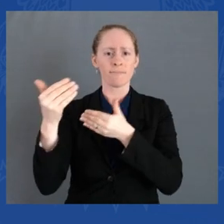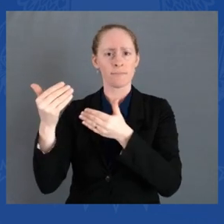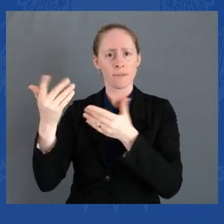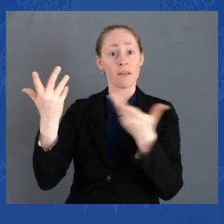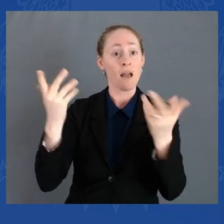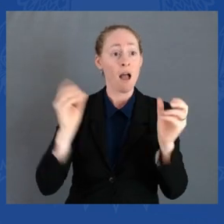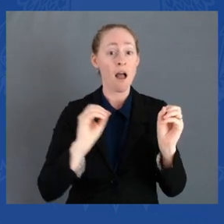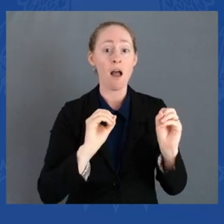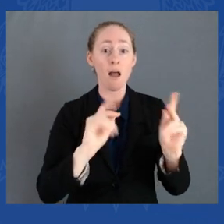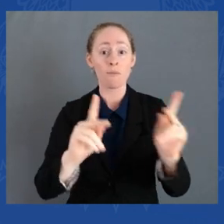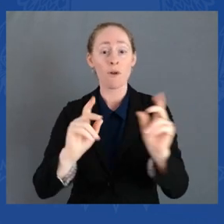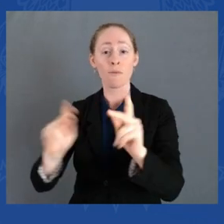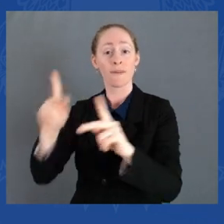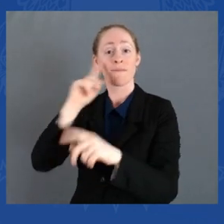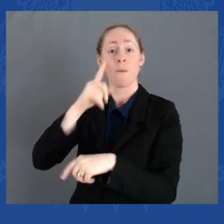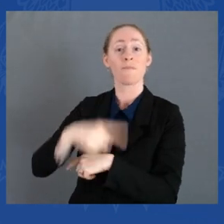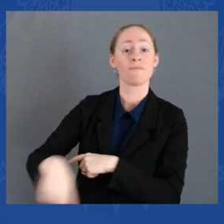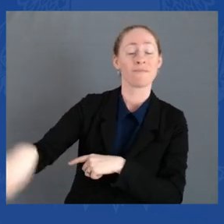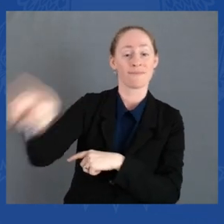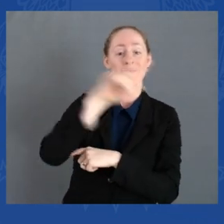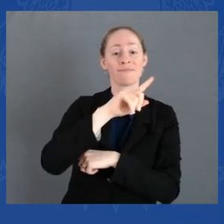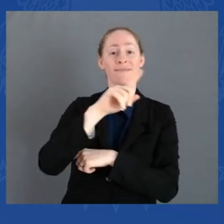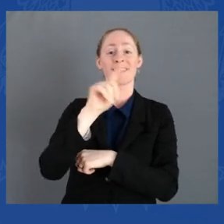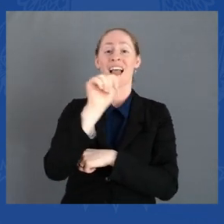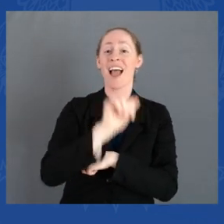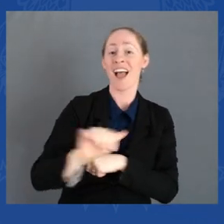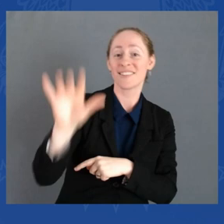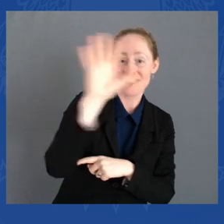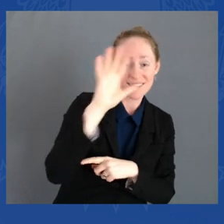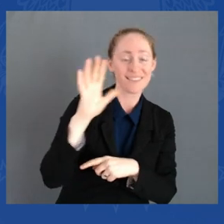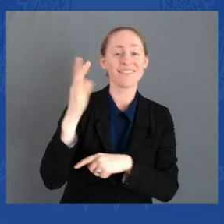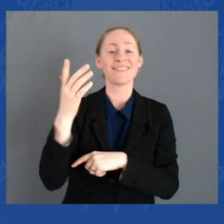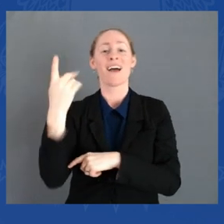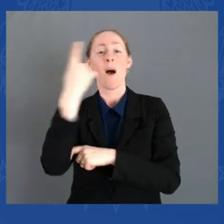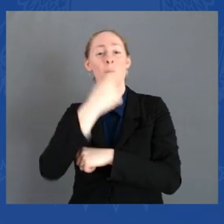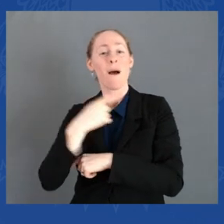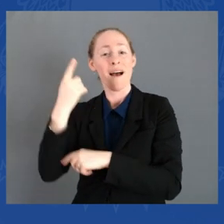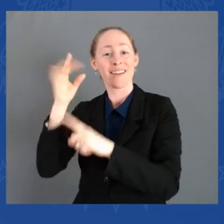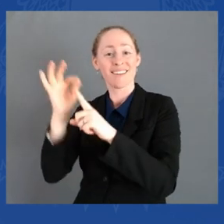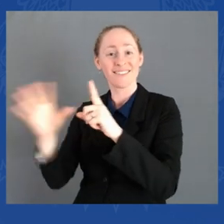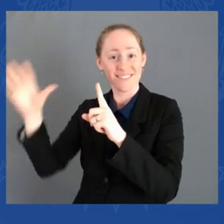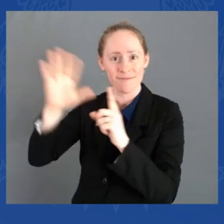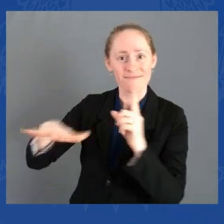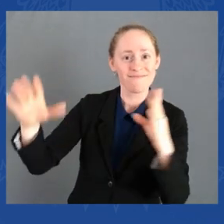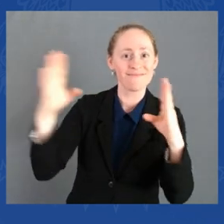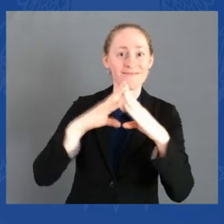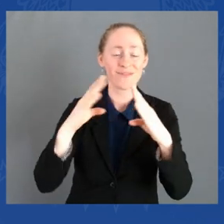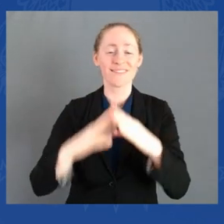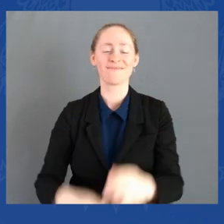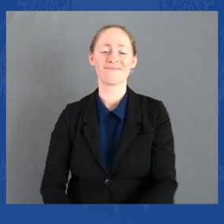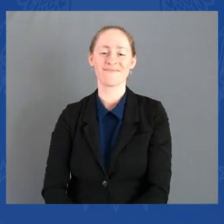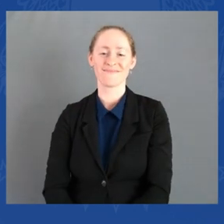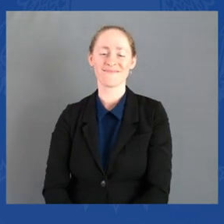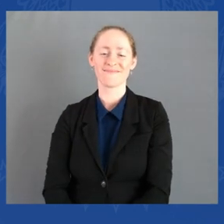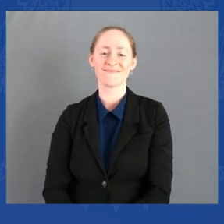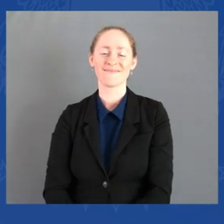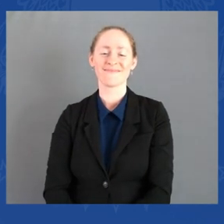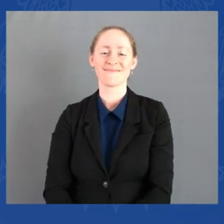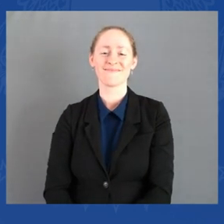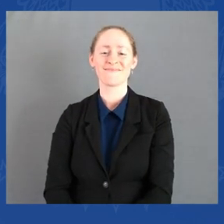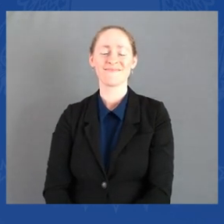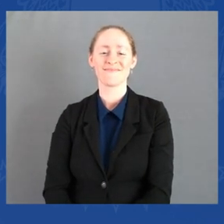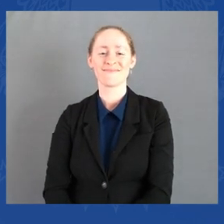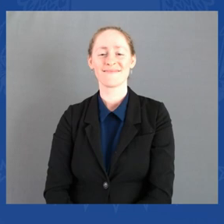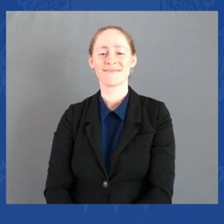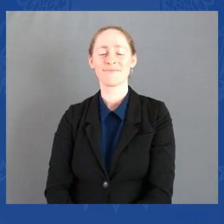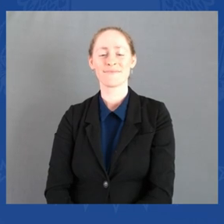This complements our work at USTR to advance an inclusive, worker-centered trade agenda that aims